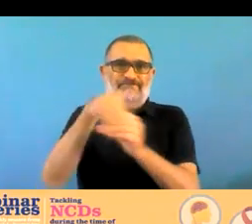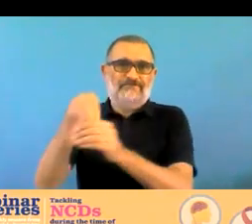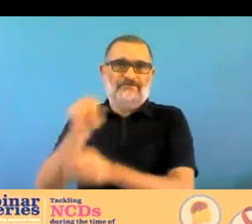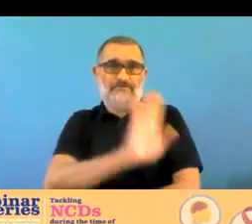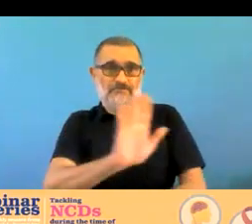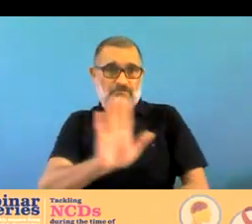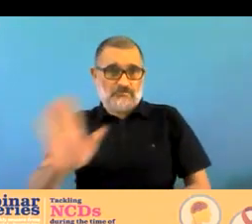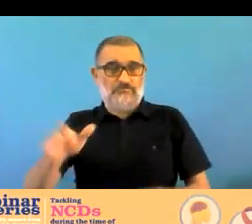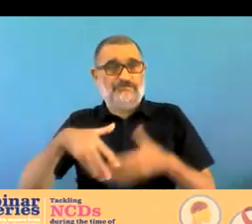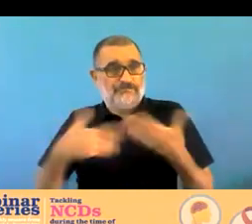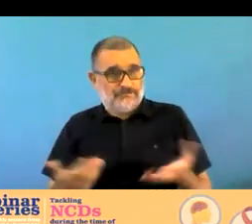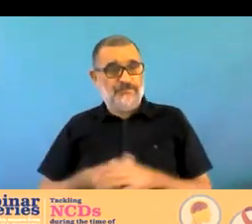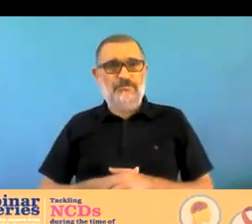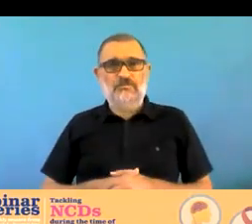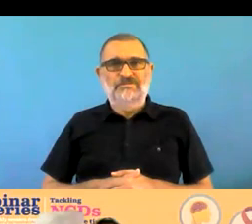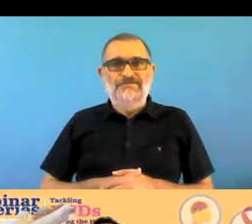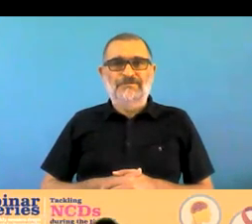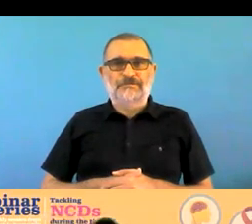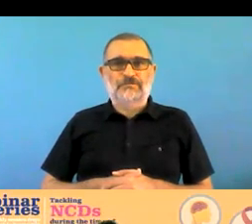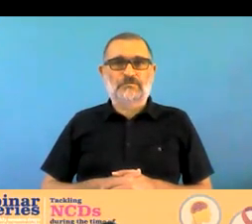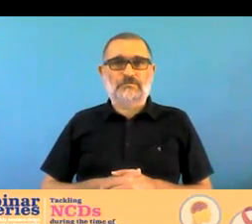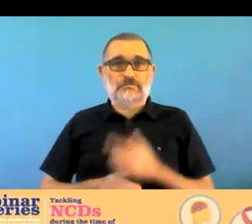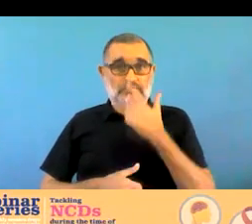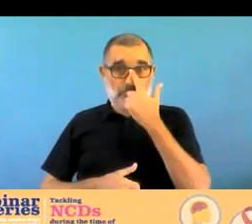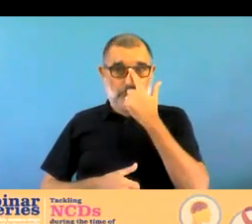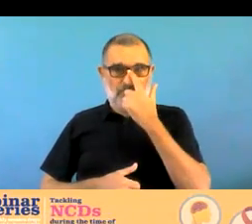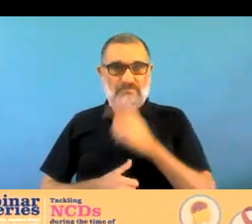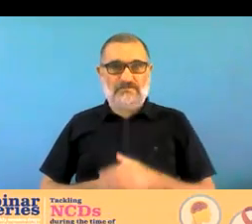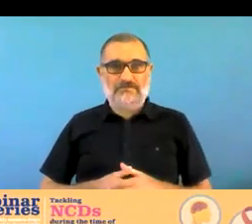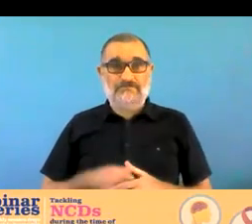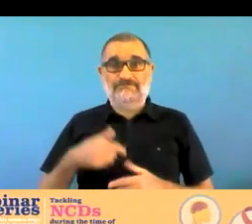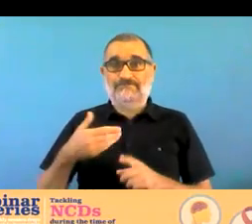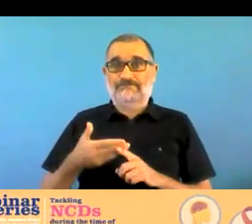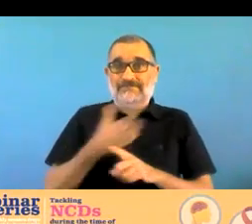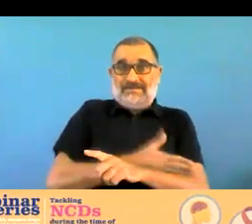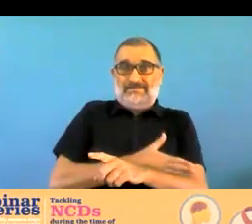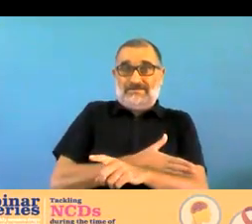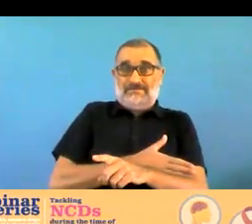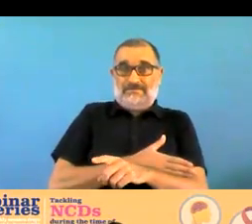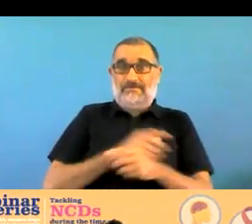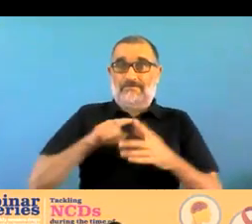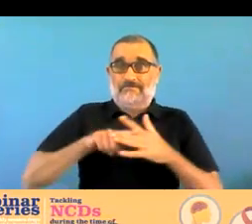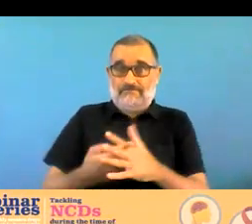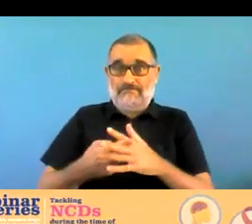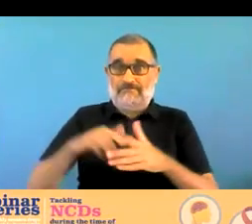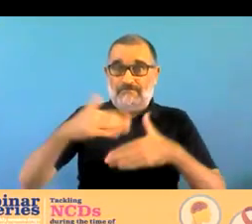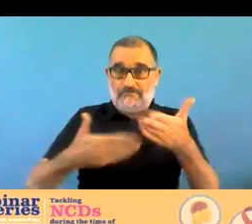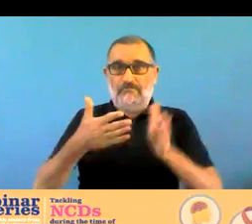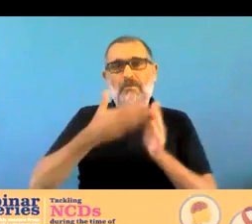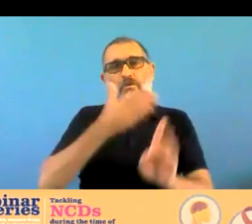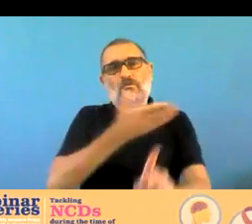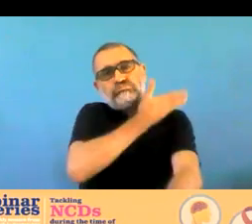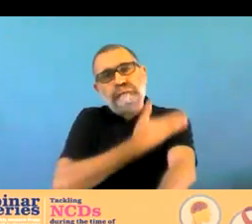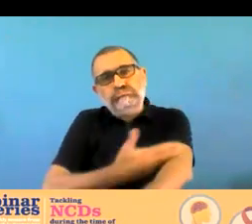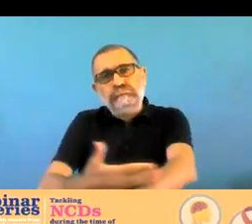a long time we do have data now that we didn't have a year ago one thing is to estimate what the impact would